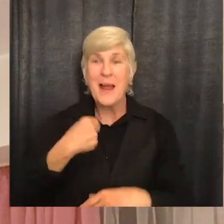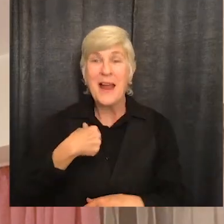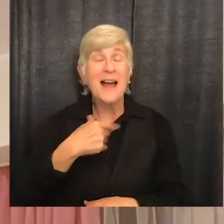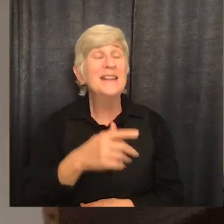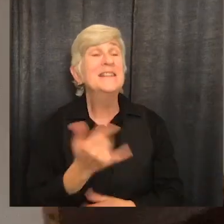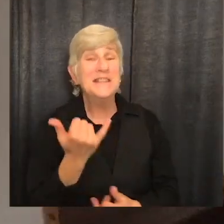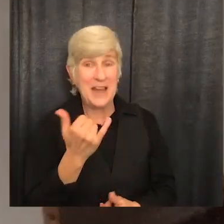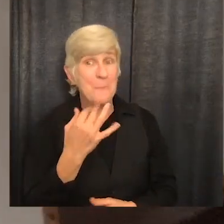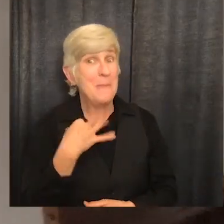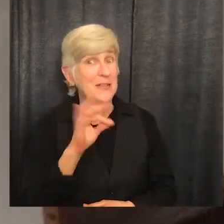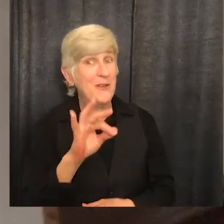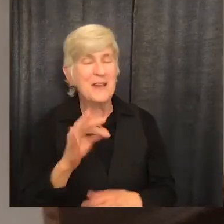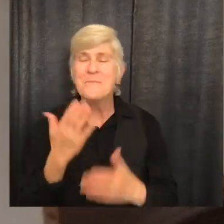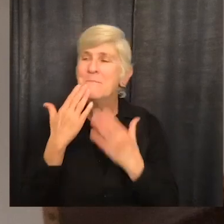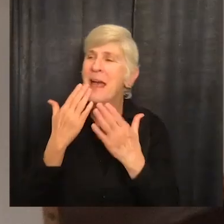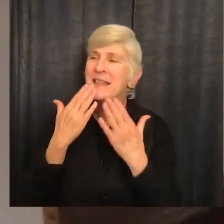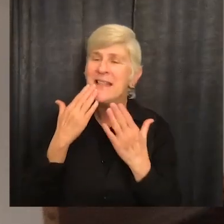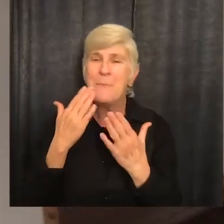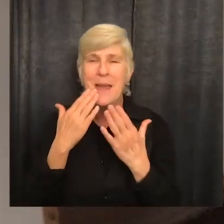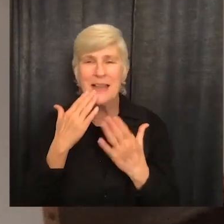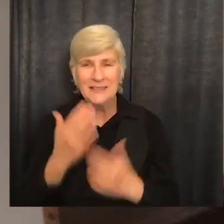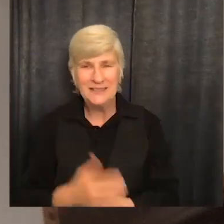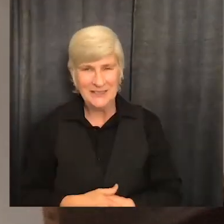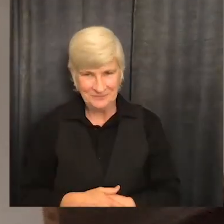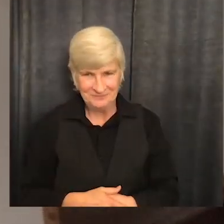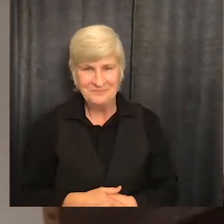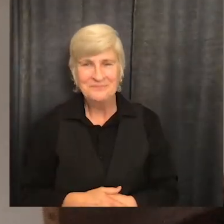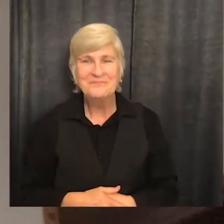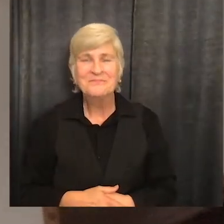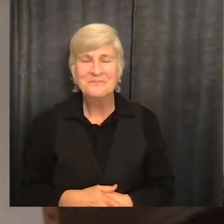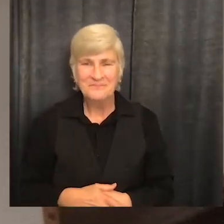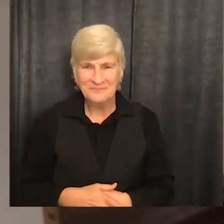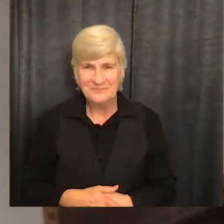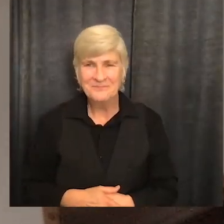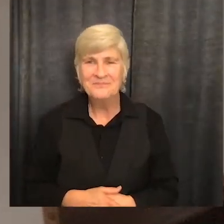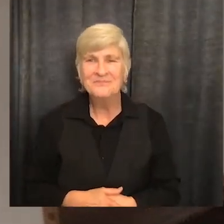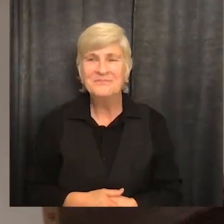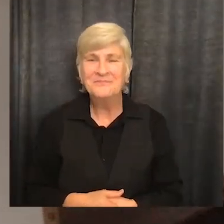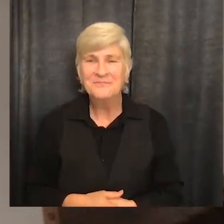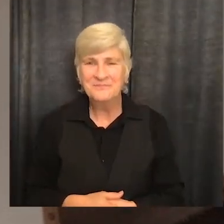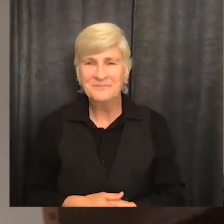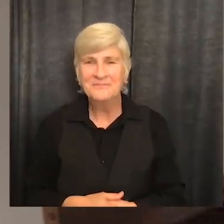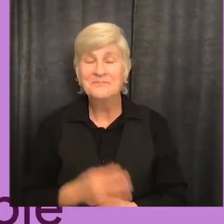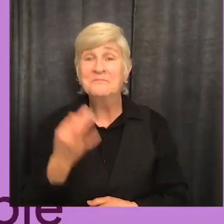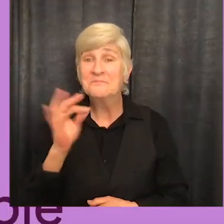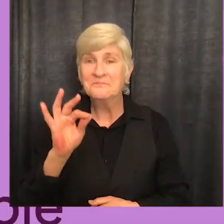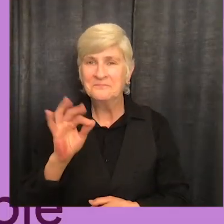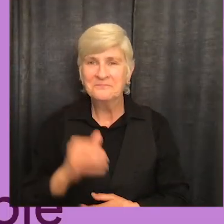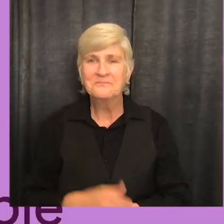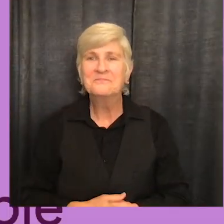Merci Pinterest. Merci beaucoup Pinterest. Et s'il te plaît continue à être avec nous c'est 2021.